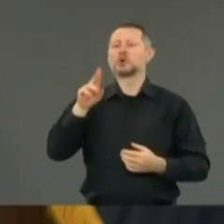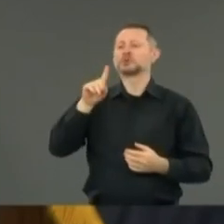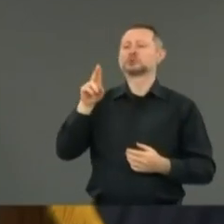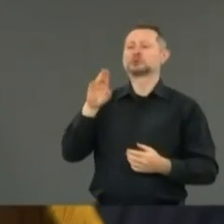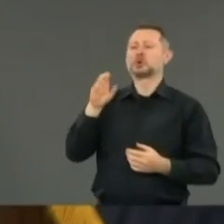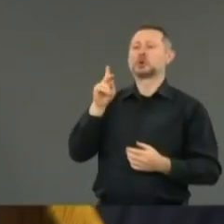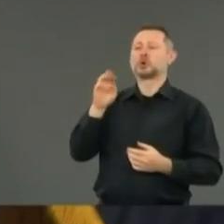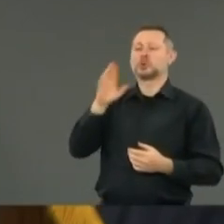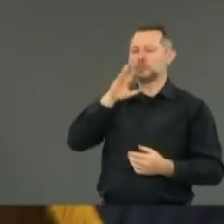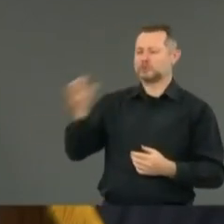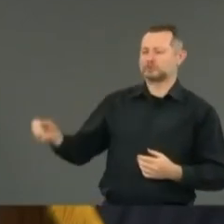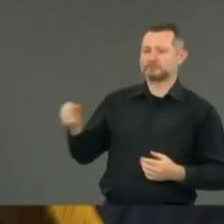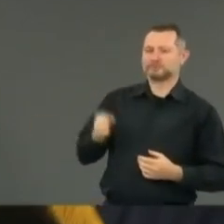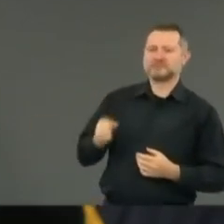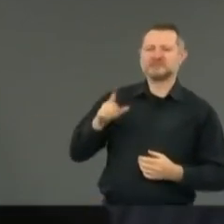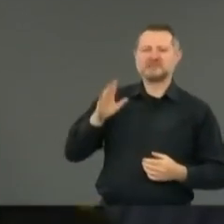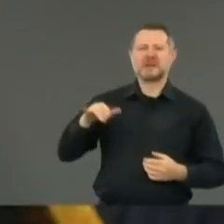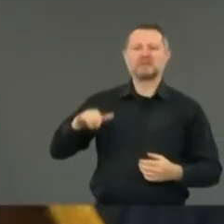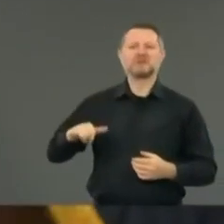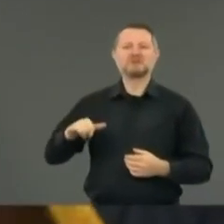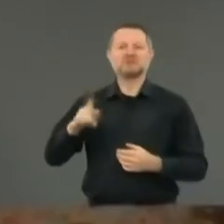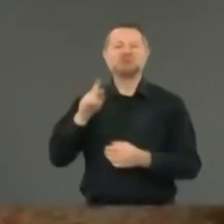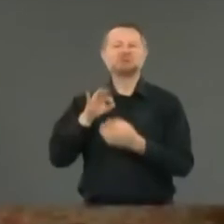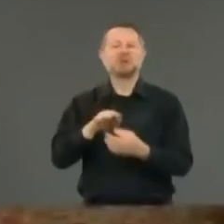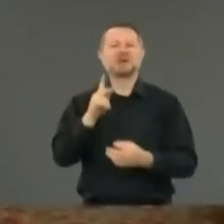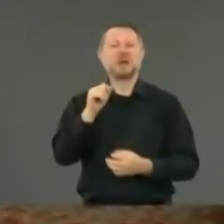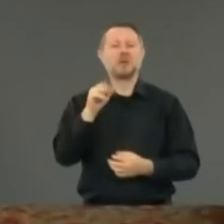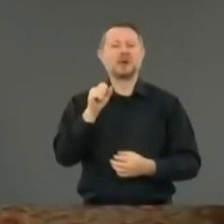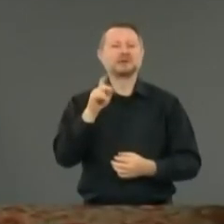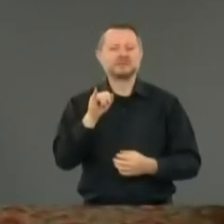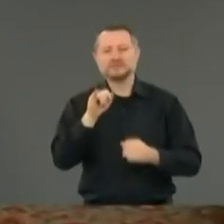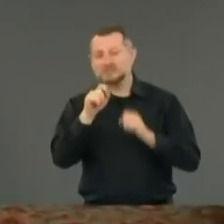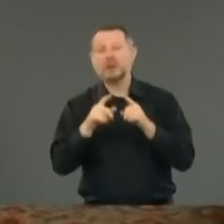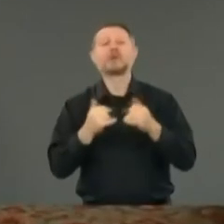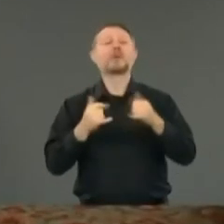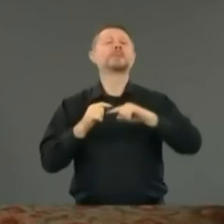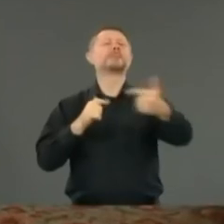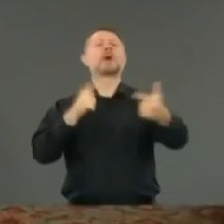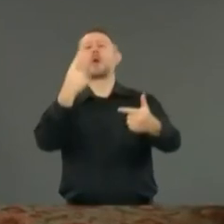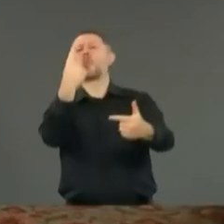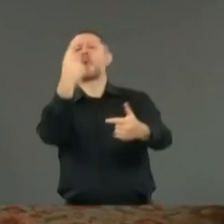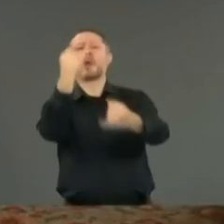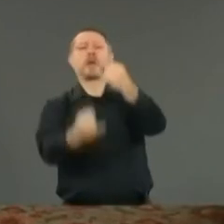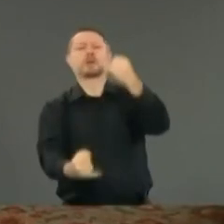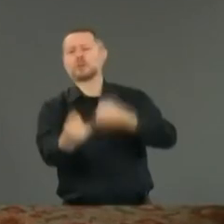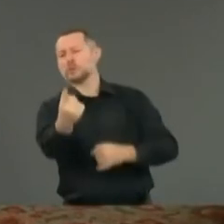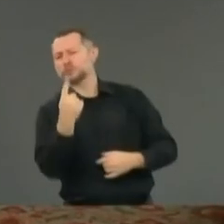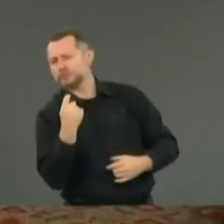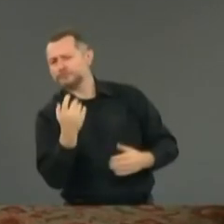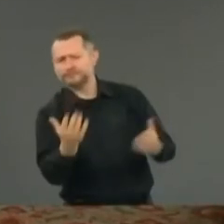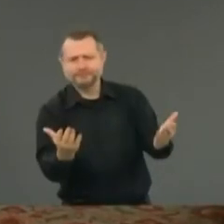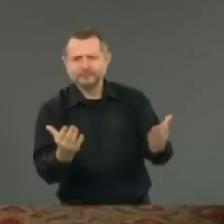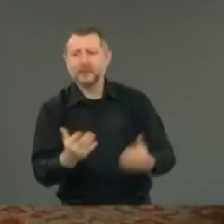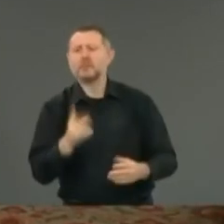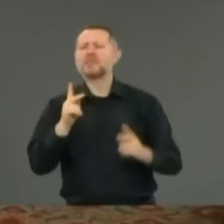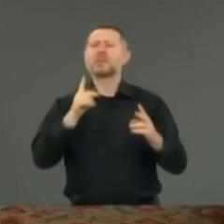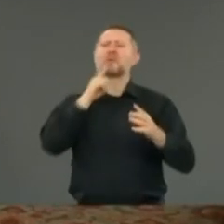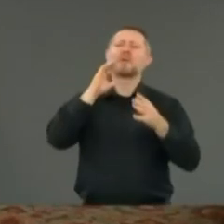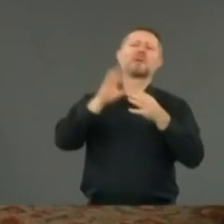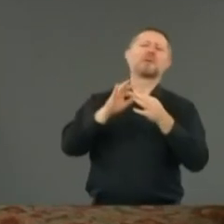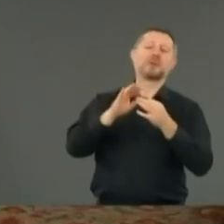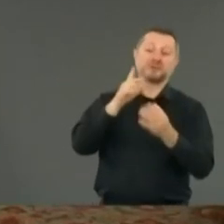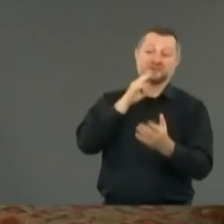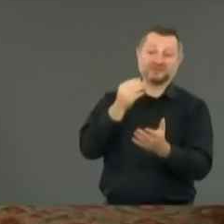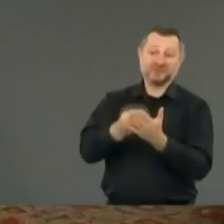Kawasaki virus, and then we'll make a decision. Go ahead, last one. What is your opinion? There have been calls to defund police departments, essentially